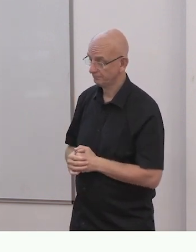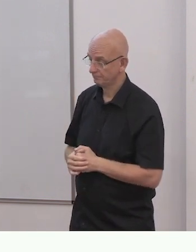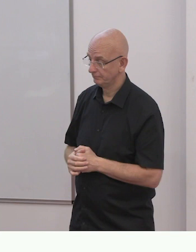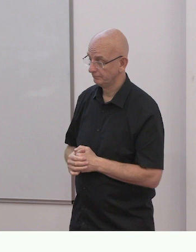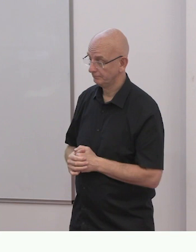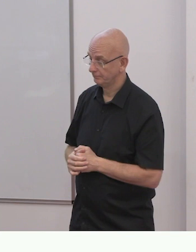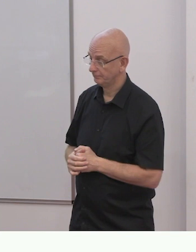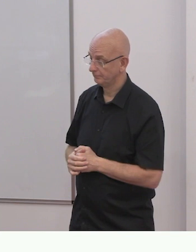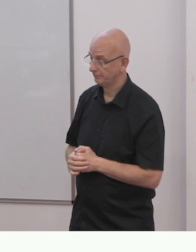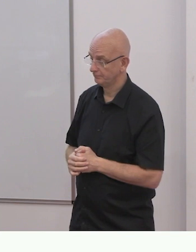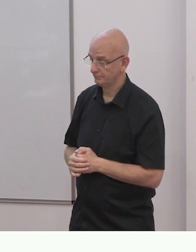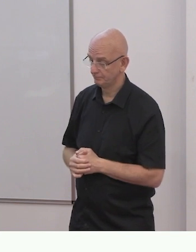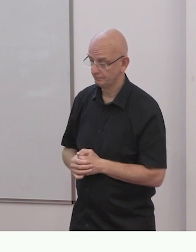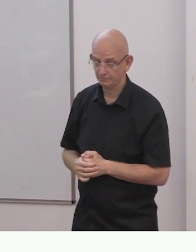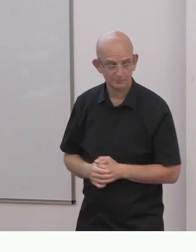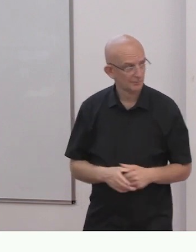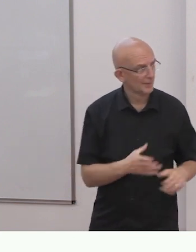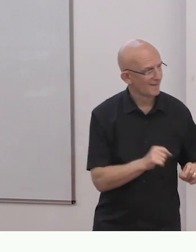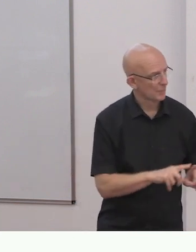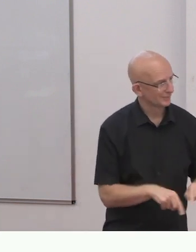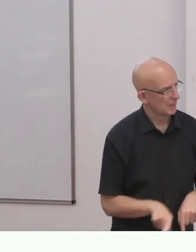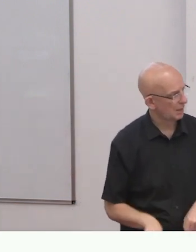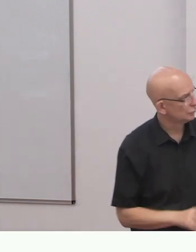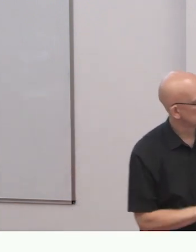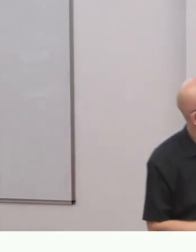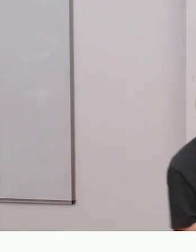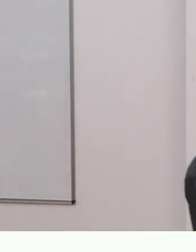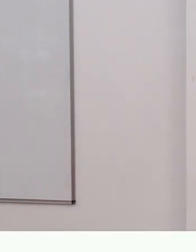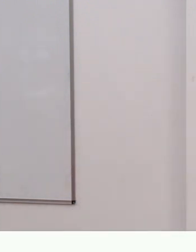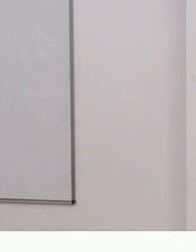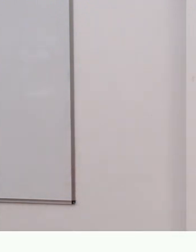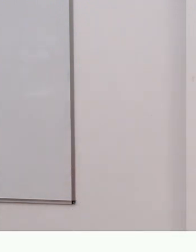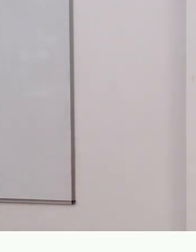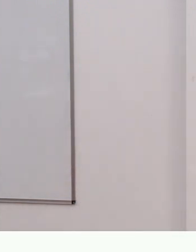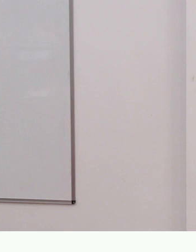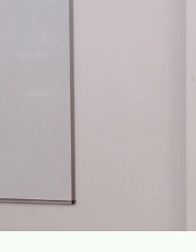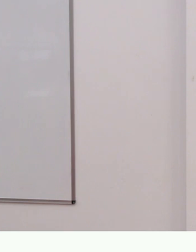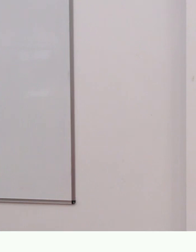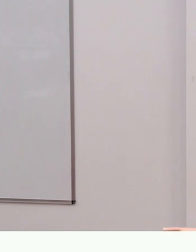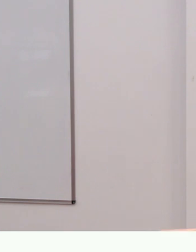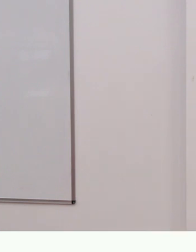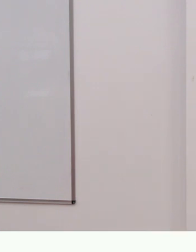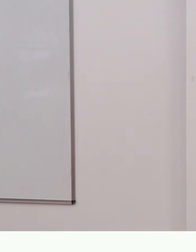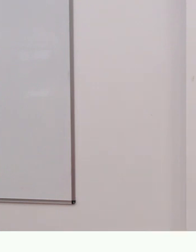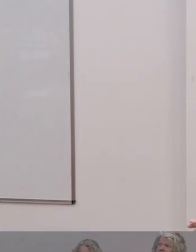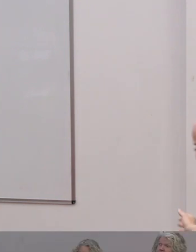dash inclusive dash education slash. Thank you very much again.